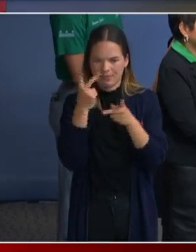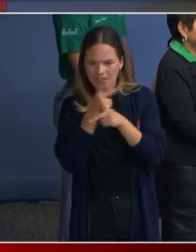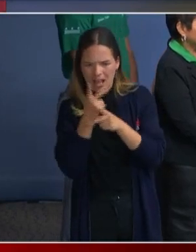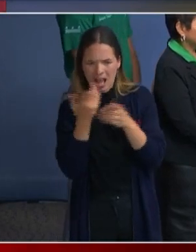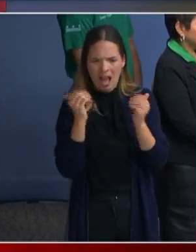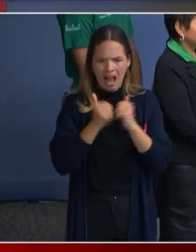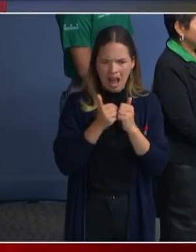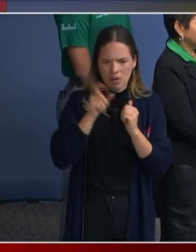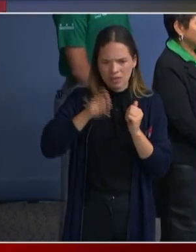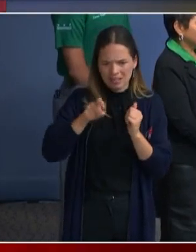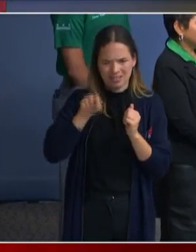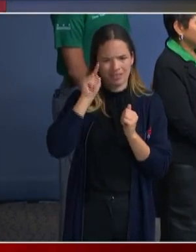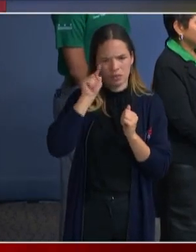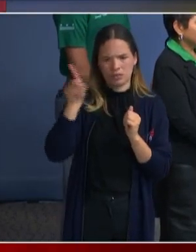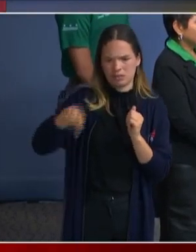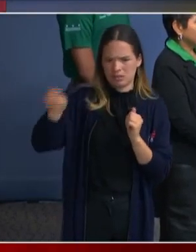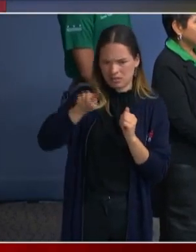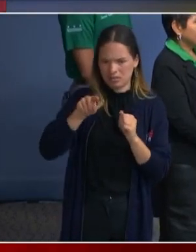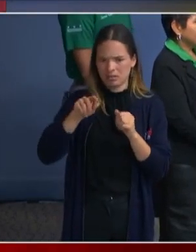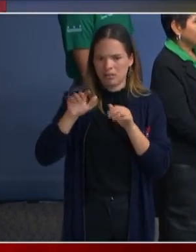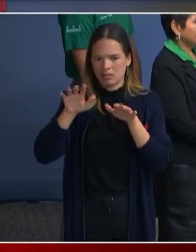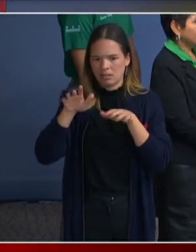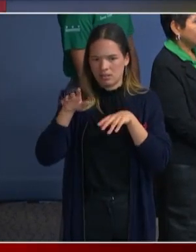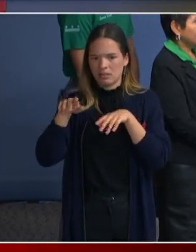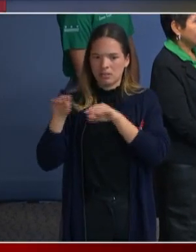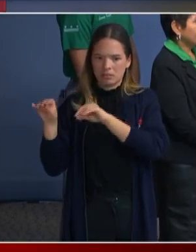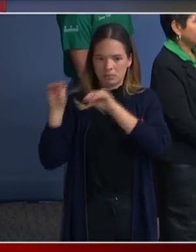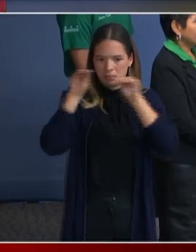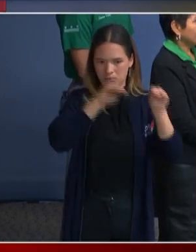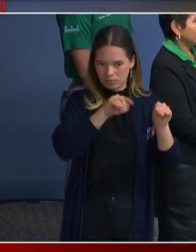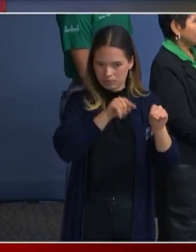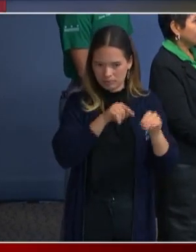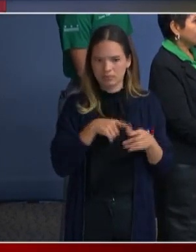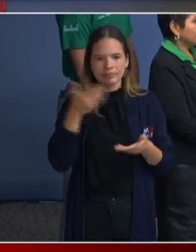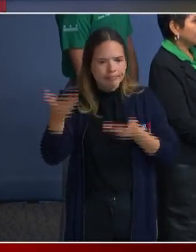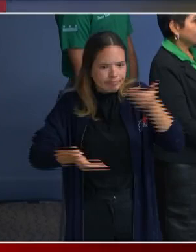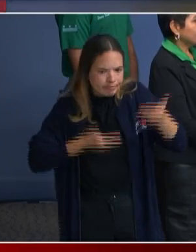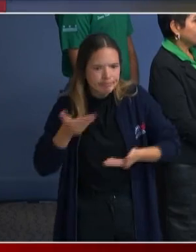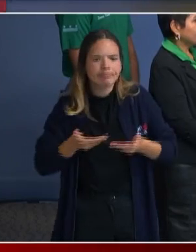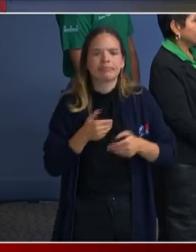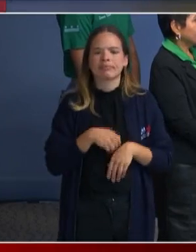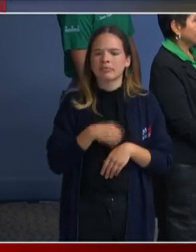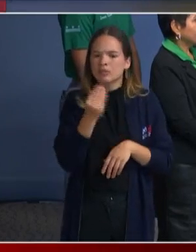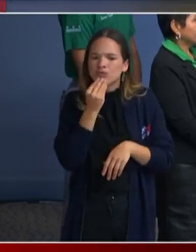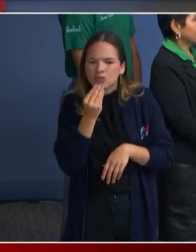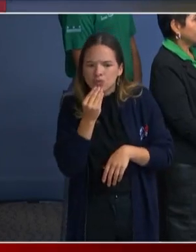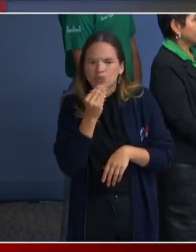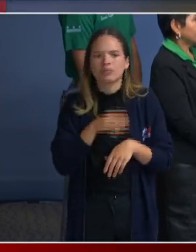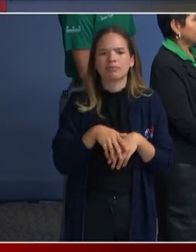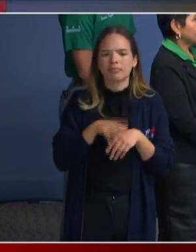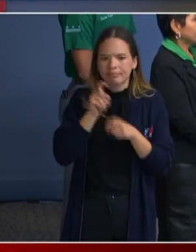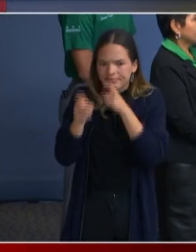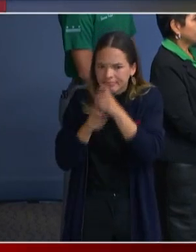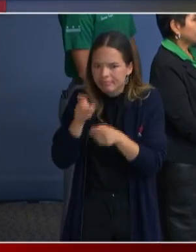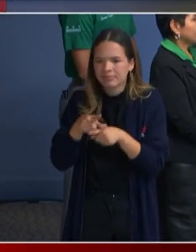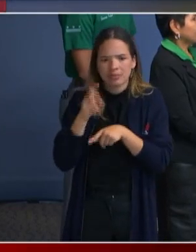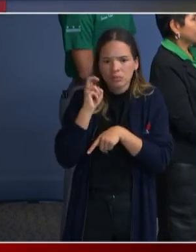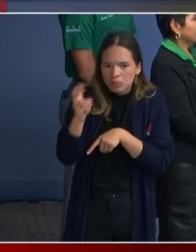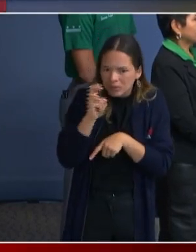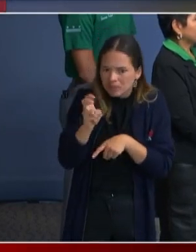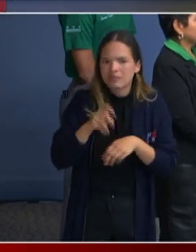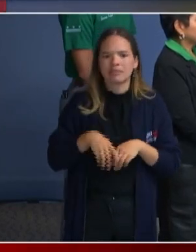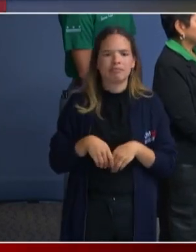to provide reception services, or reps, spit services, meals, transportation, urgent medical